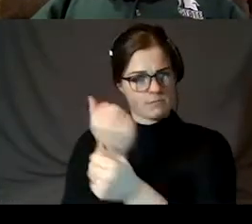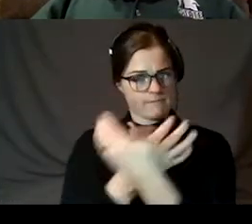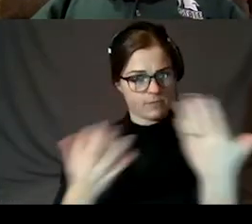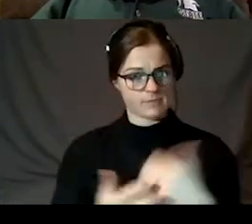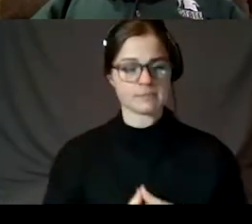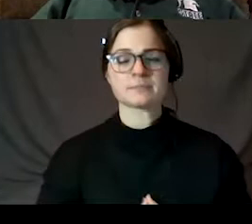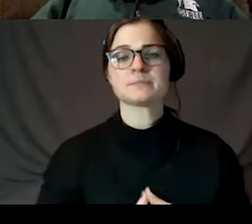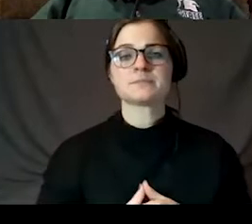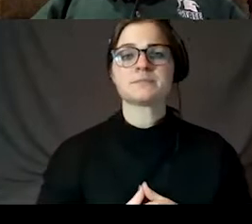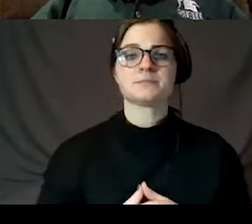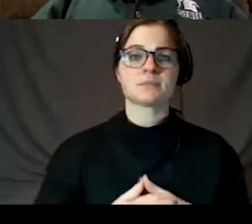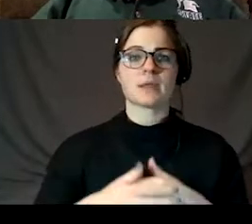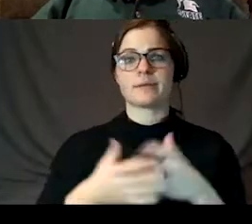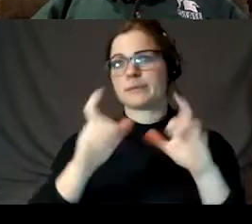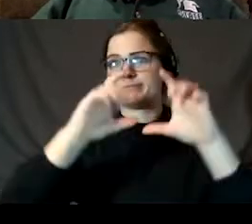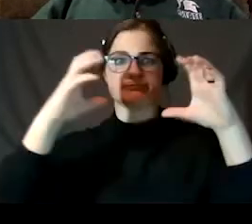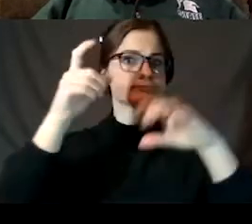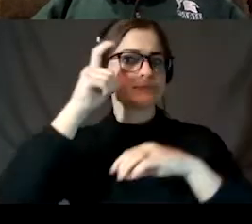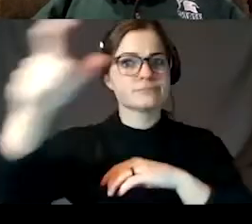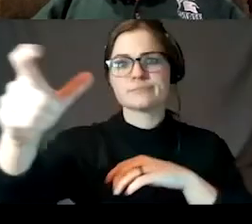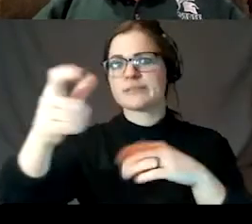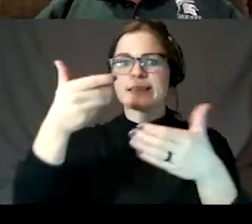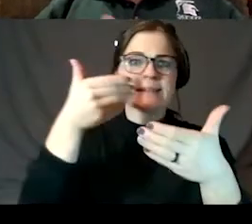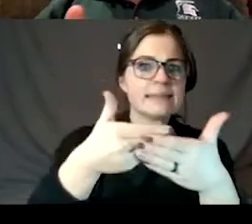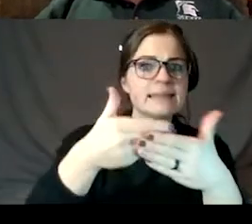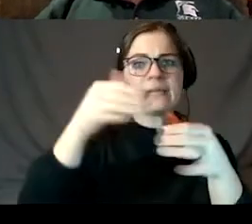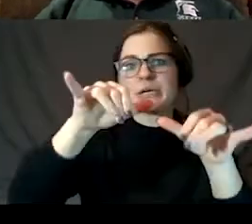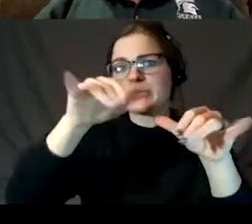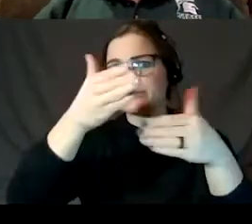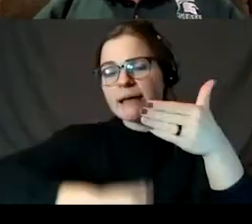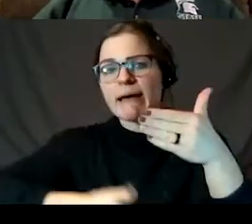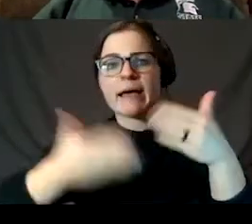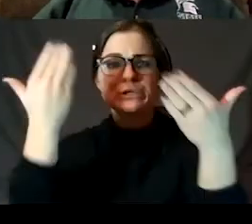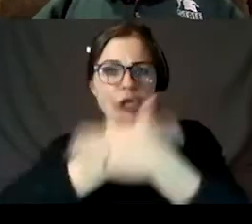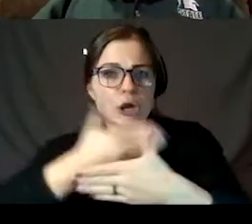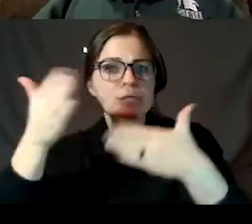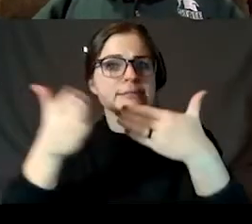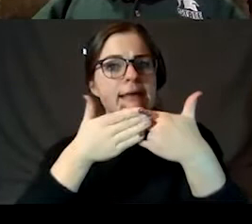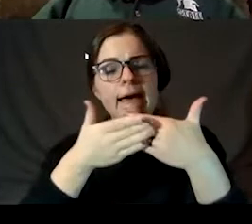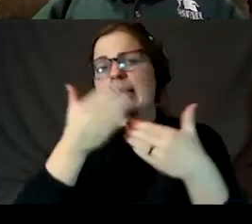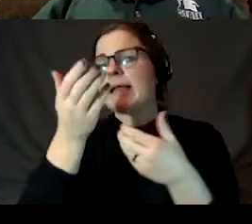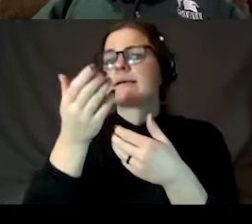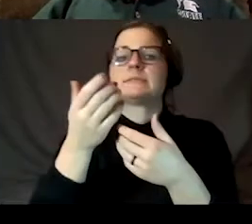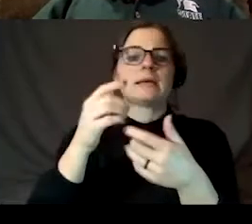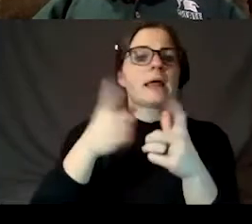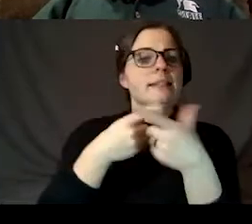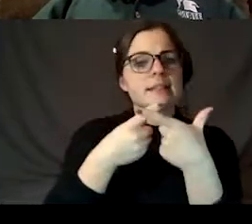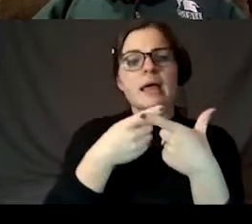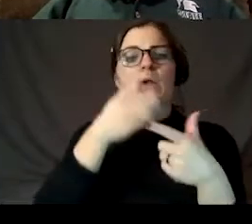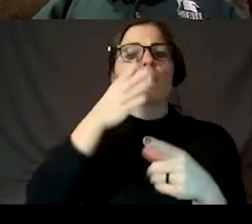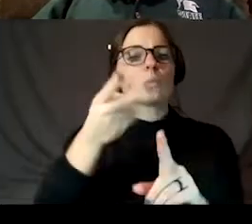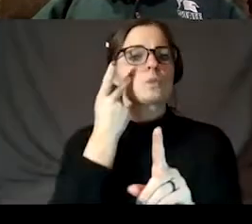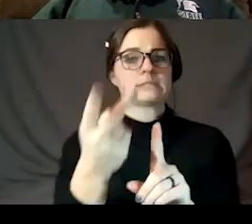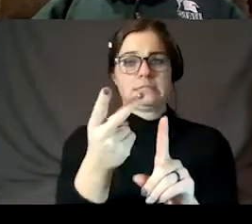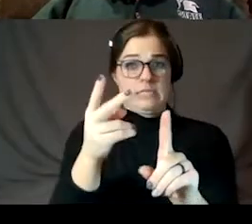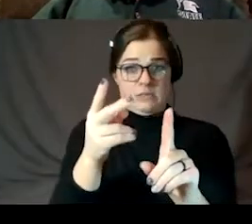And the near side, the far side, the dark side, surface features, which is where the ocean of storms come in, and what you can see with your eye,